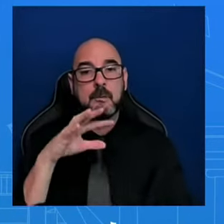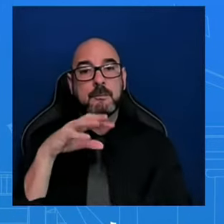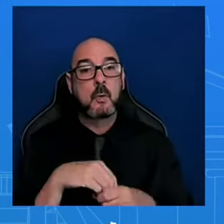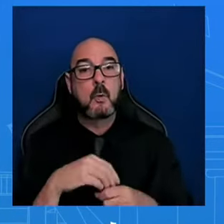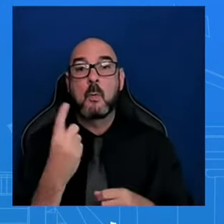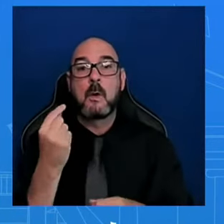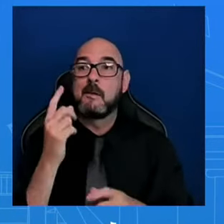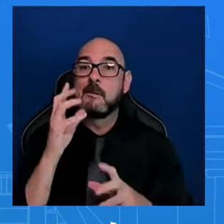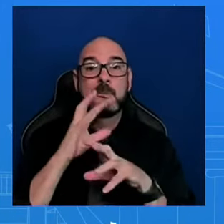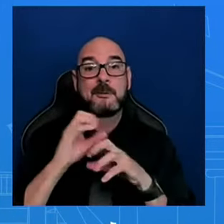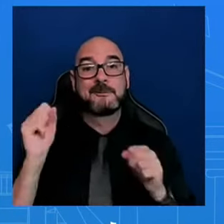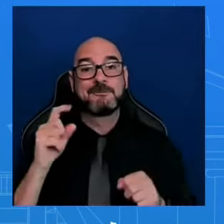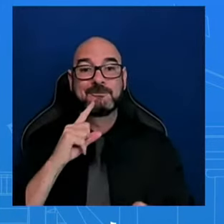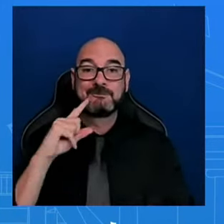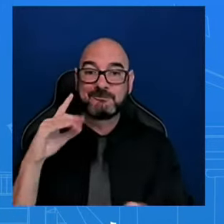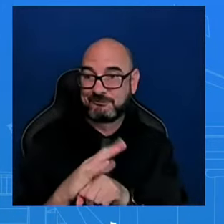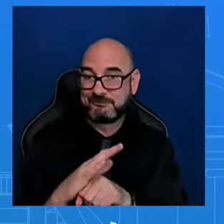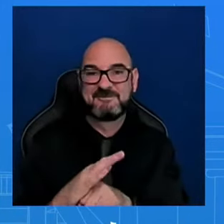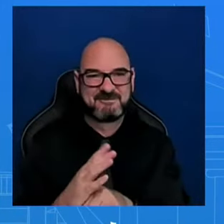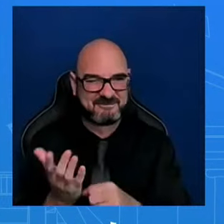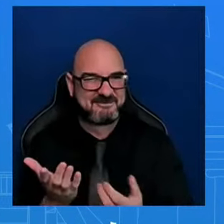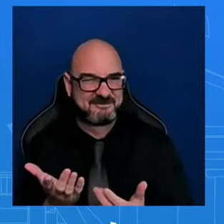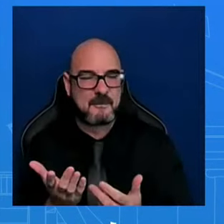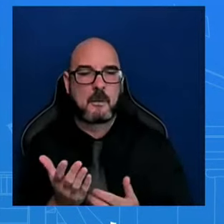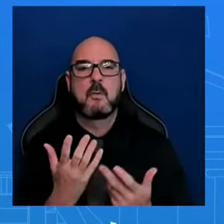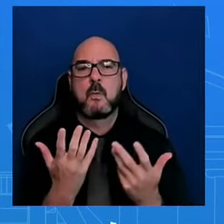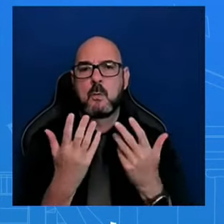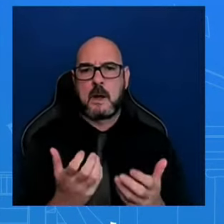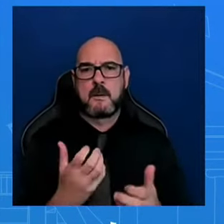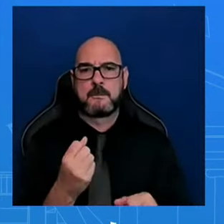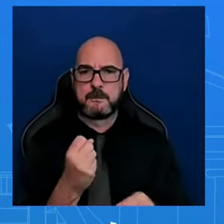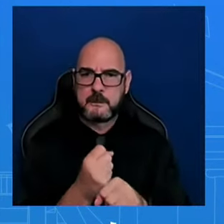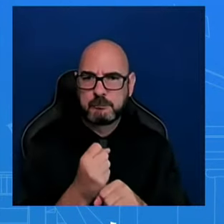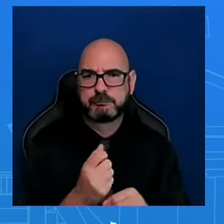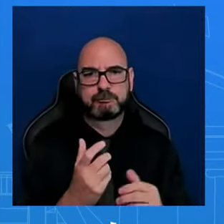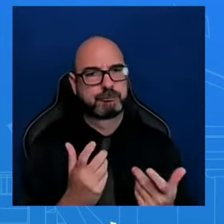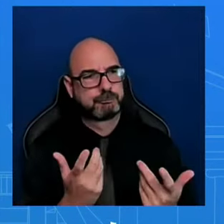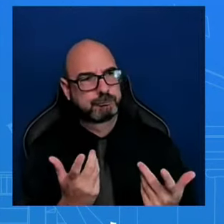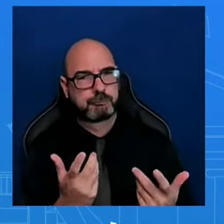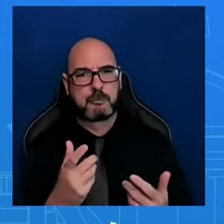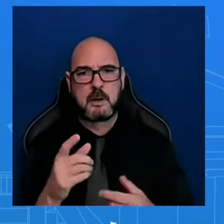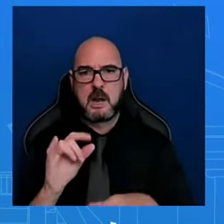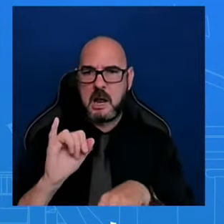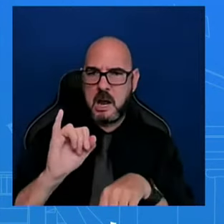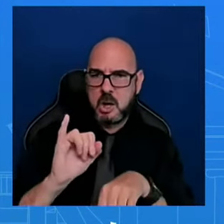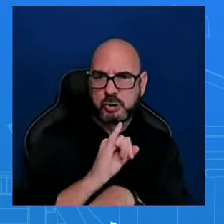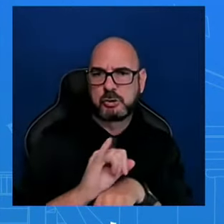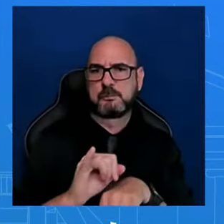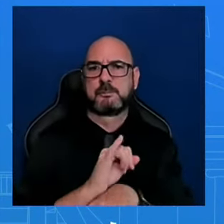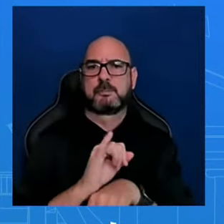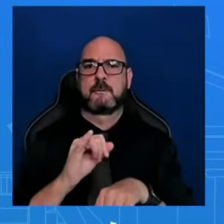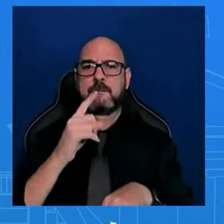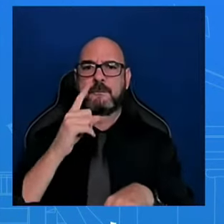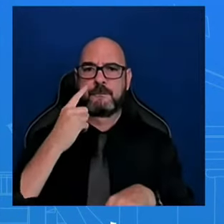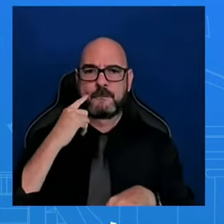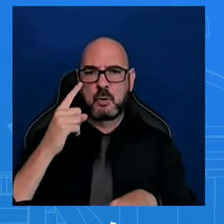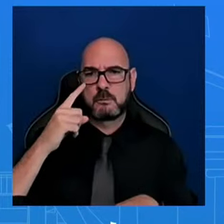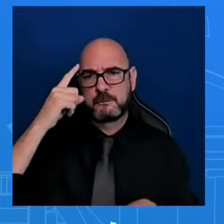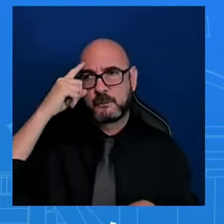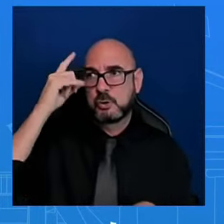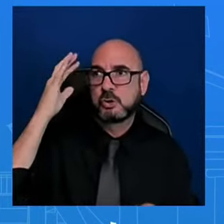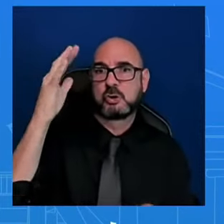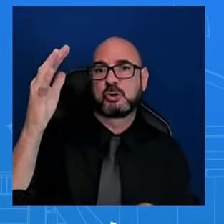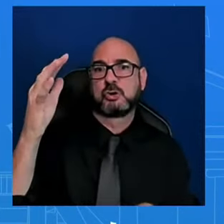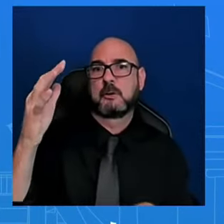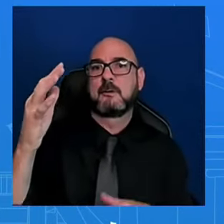And we want to see a manufacturing industry that's for the future of this country. And that's what we're seeing. And that's what the president's